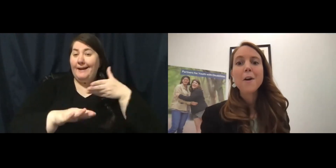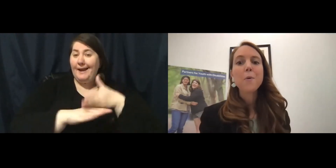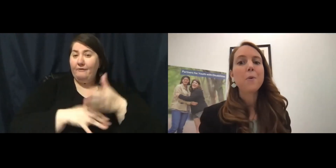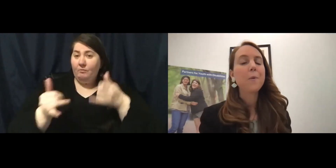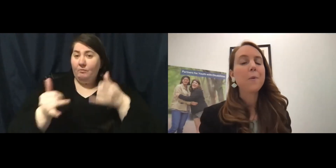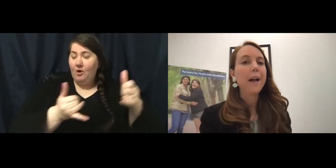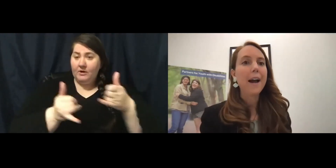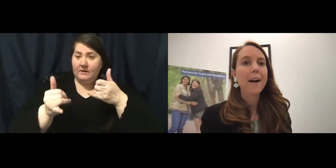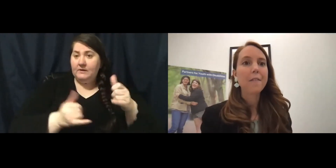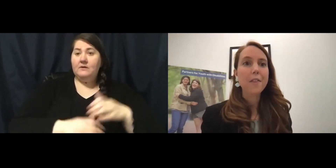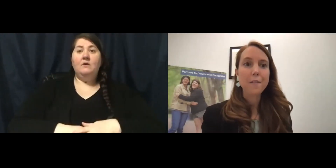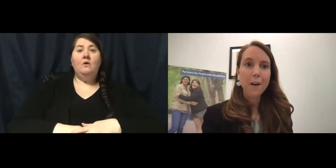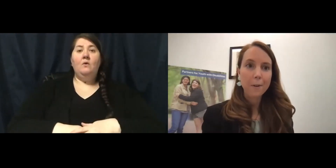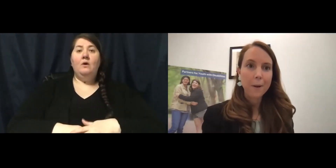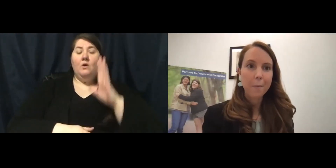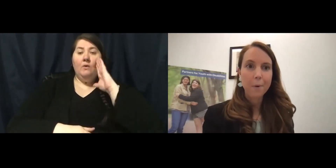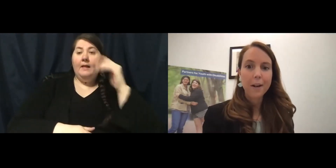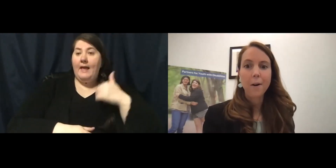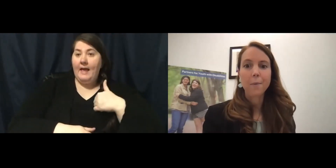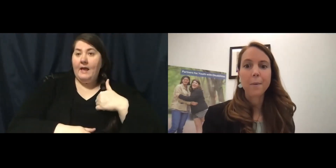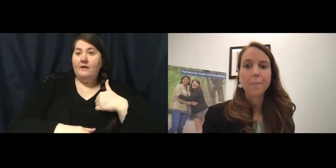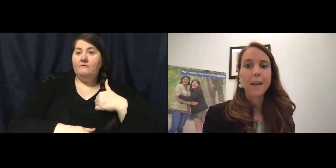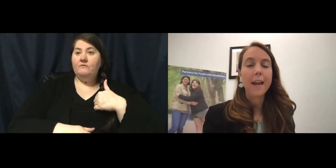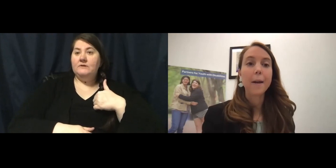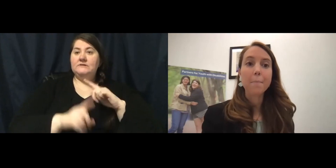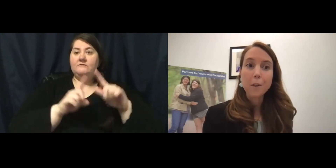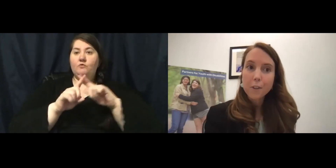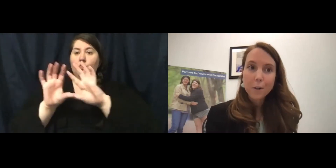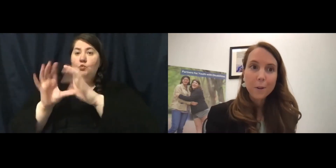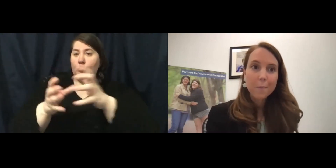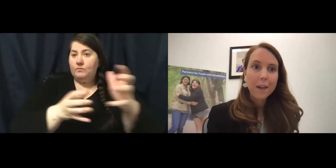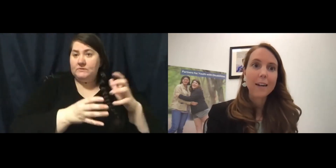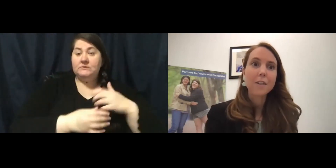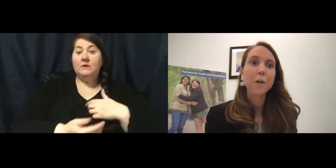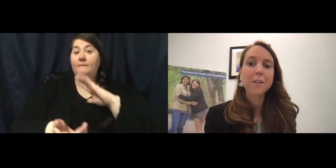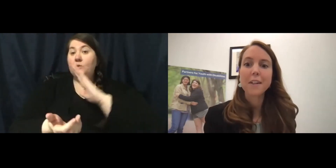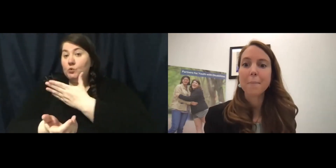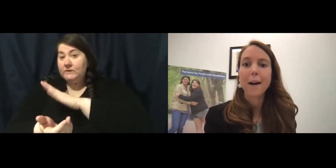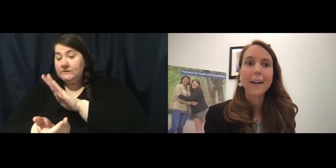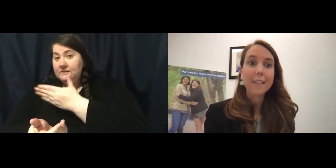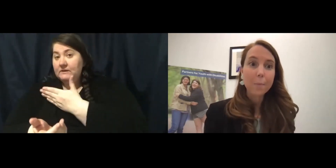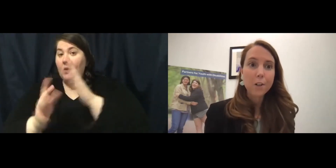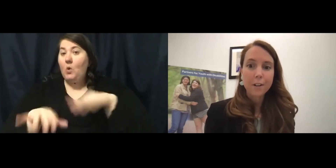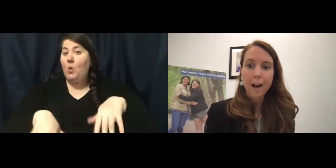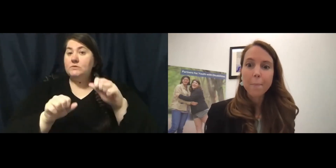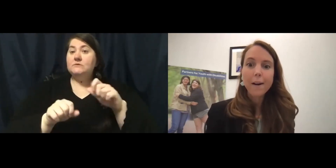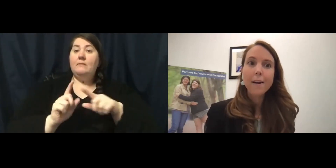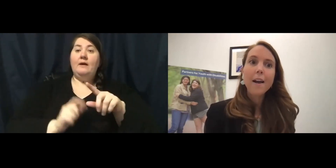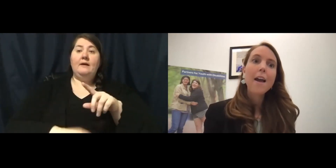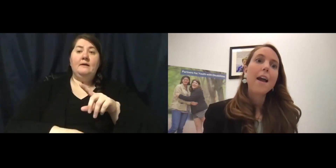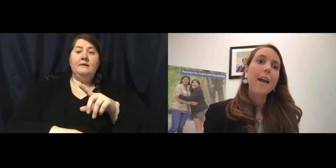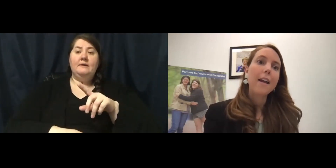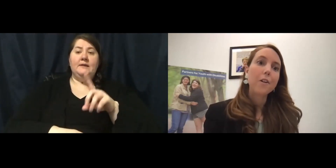We will have the following breakout rooms. A music room that is hosted by Deep Chinapa.